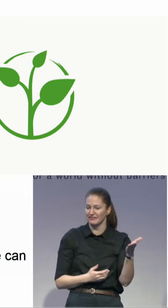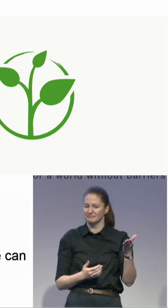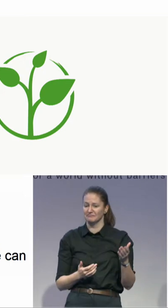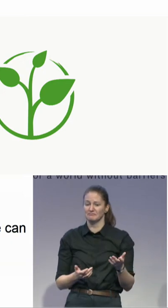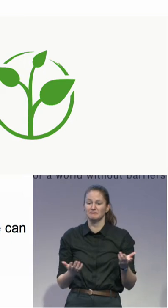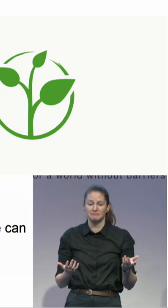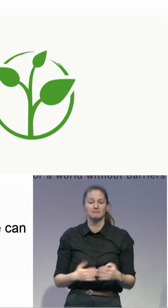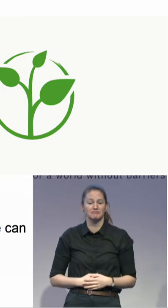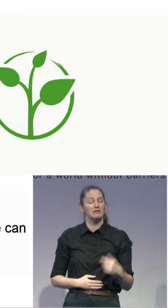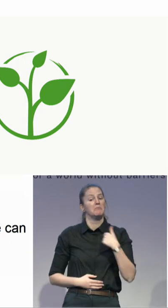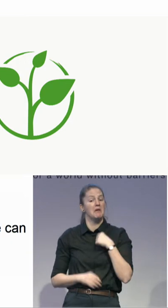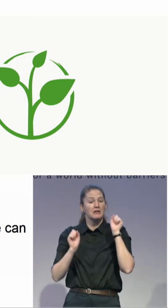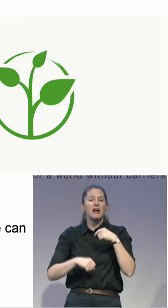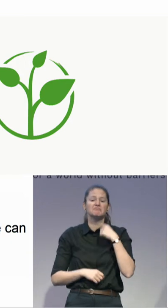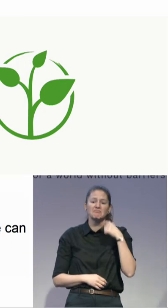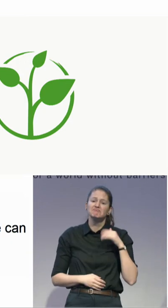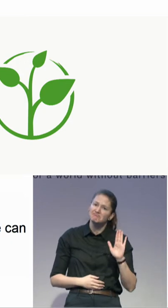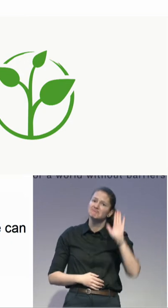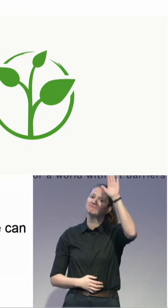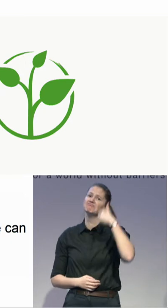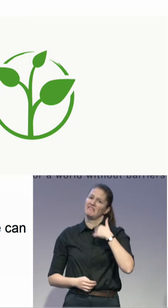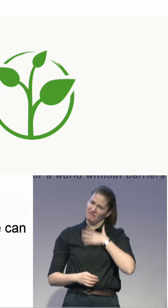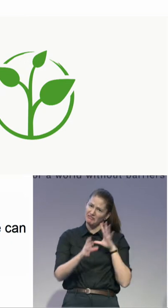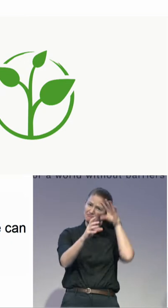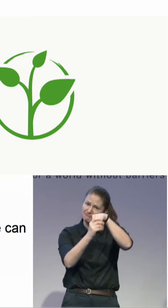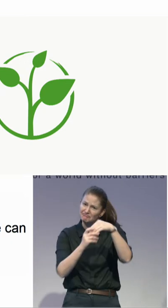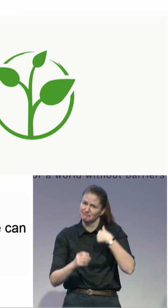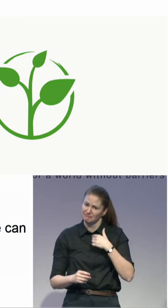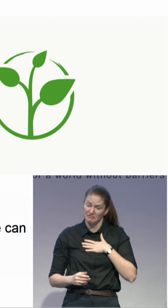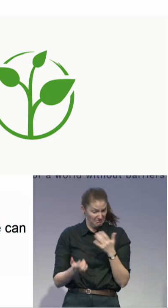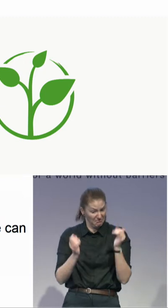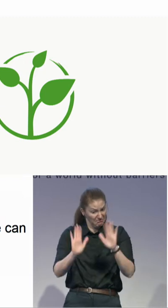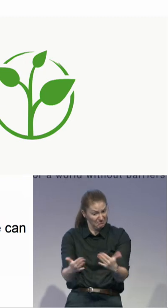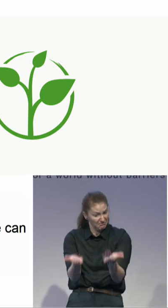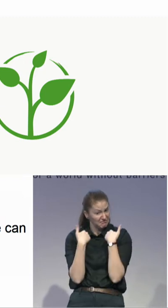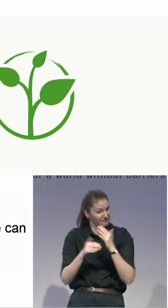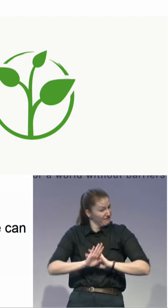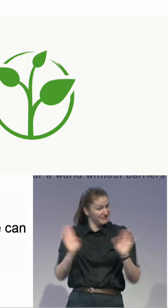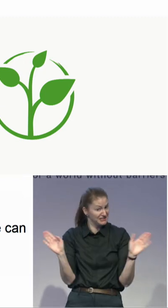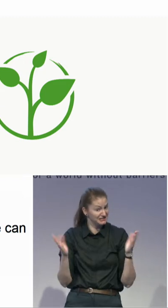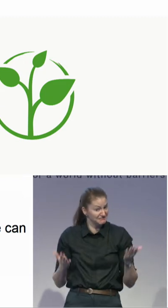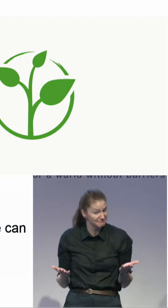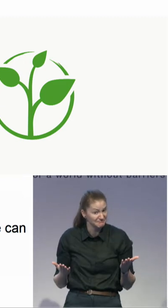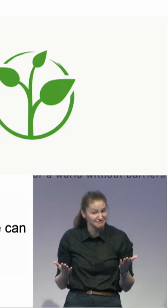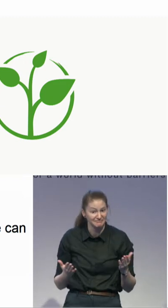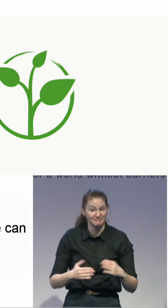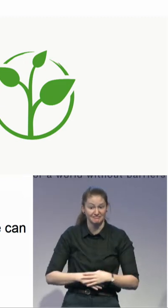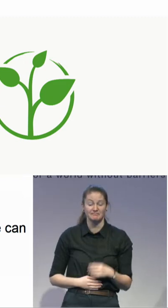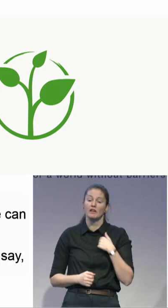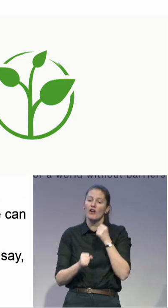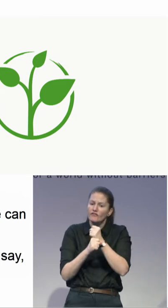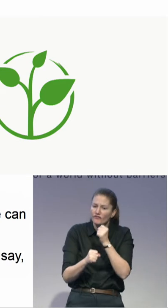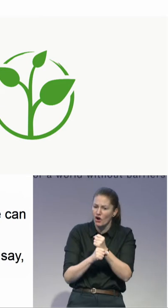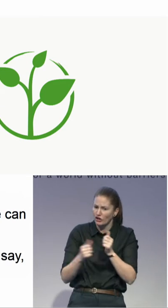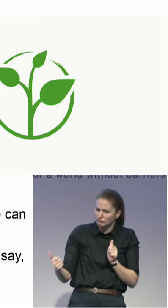you. And then the PO will do everything together with me and in my interest. And one example